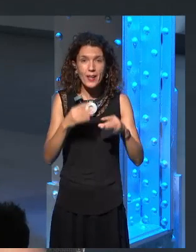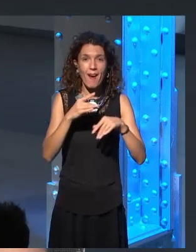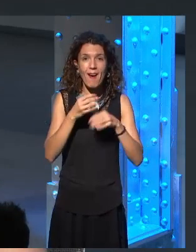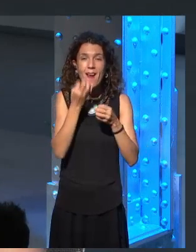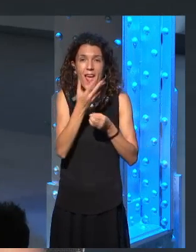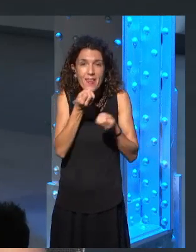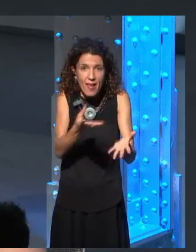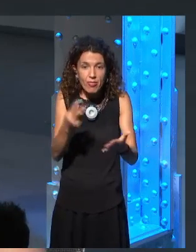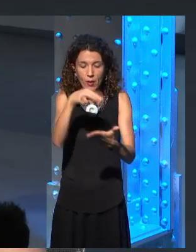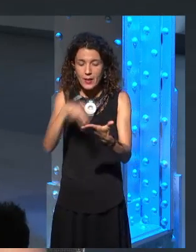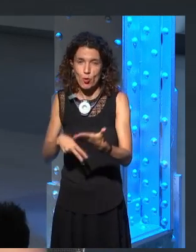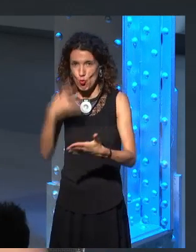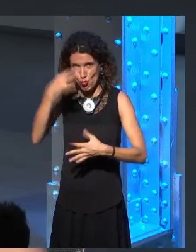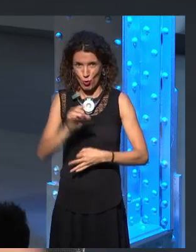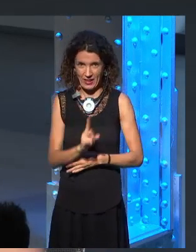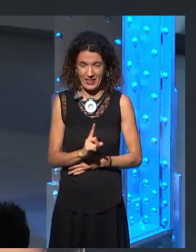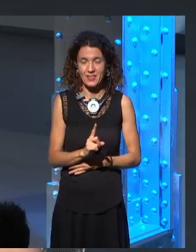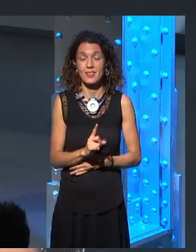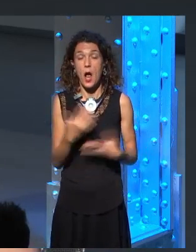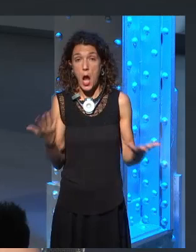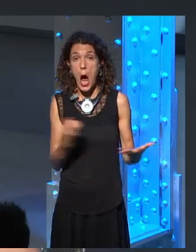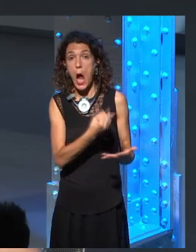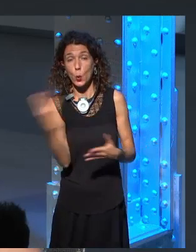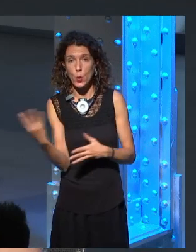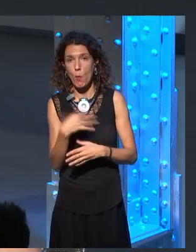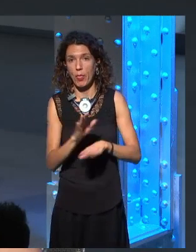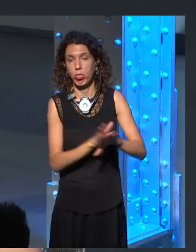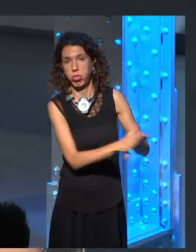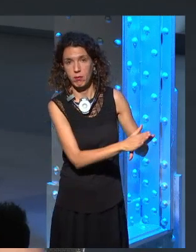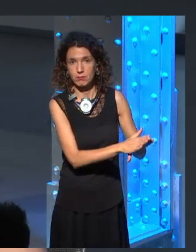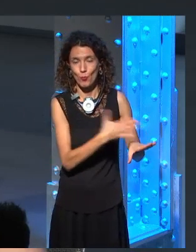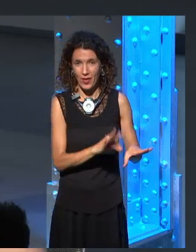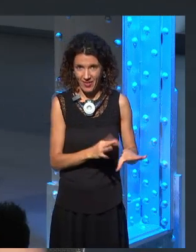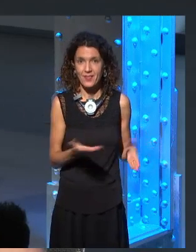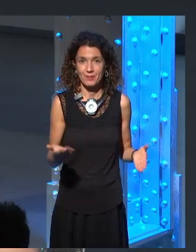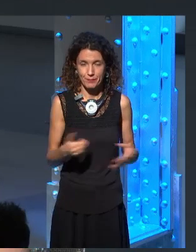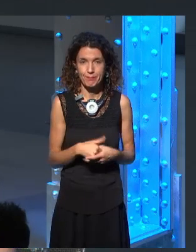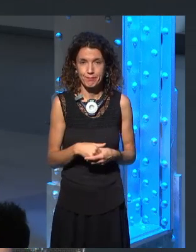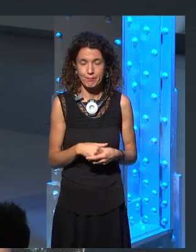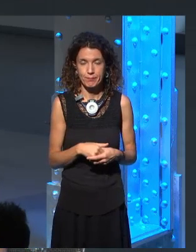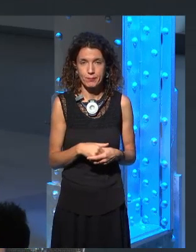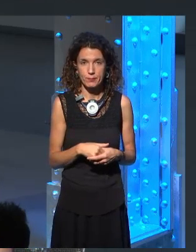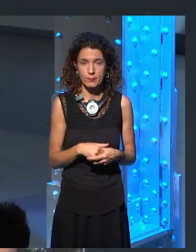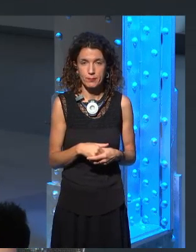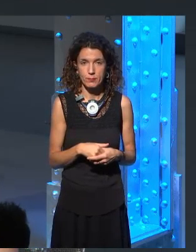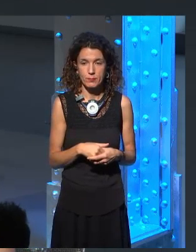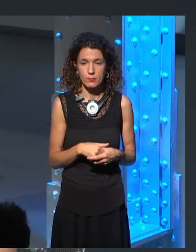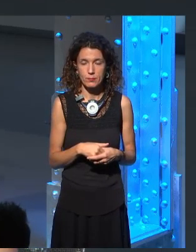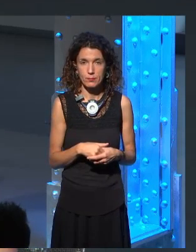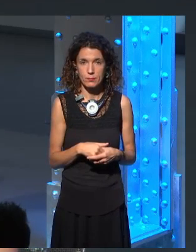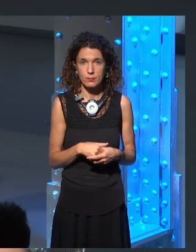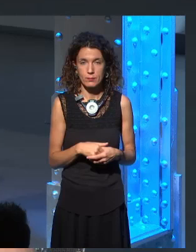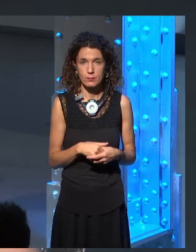dismissive of some of them. Or in some cases, um, when, when we come to the sort of, uh,